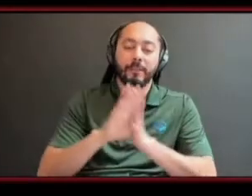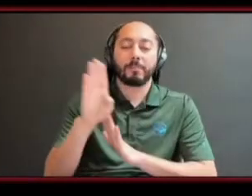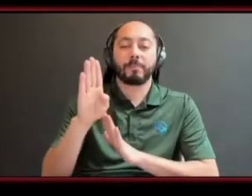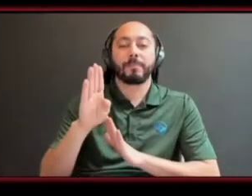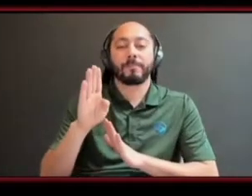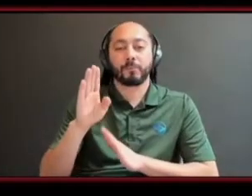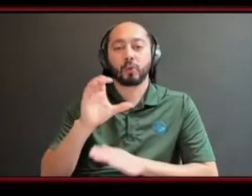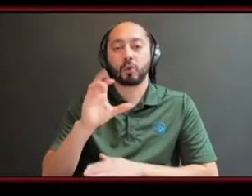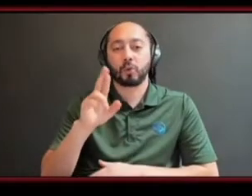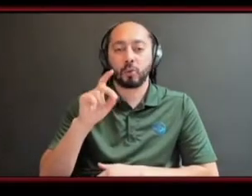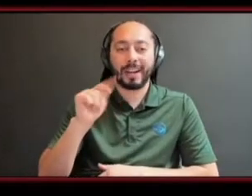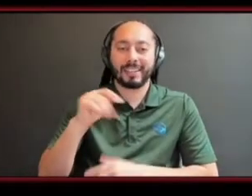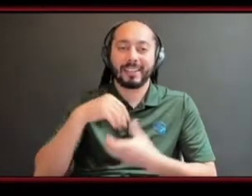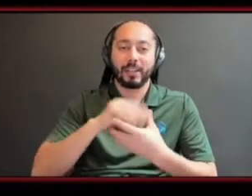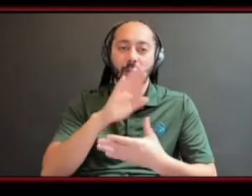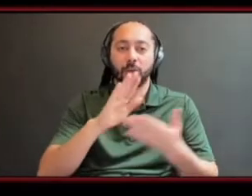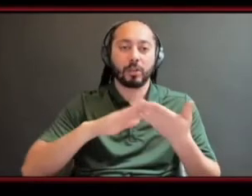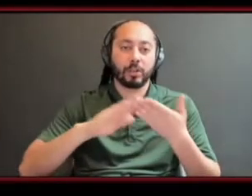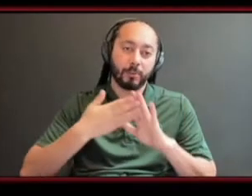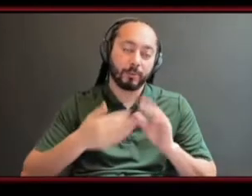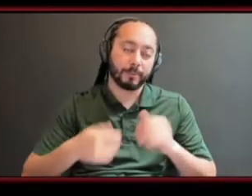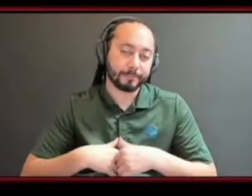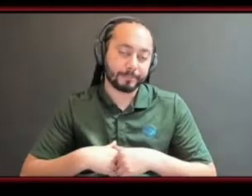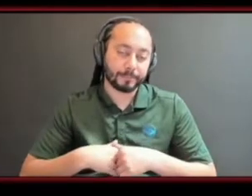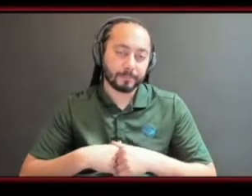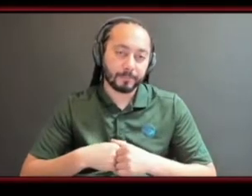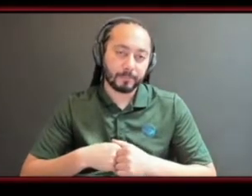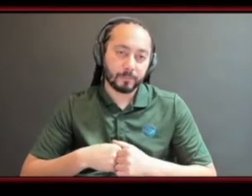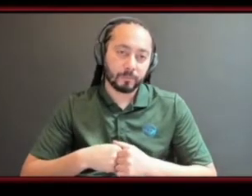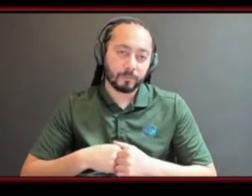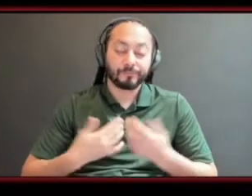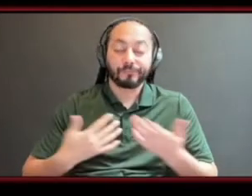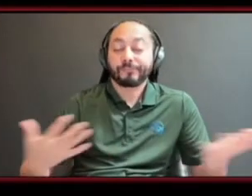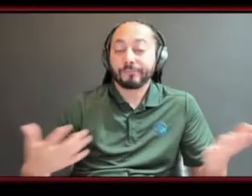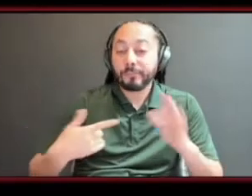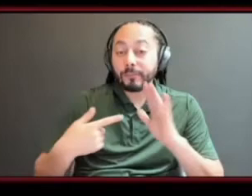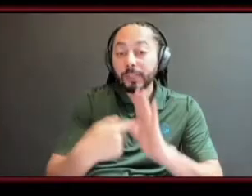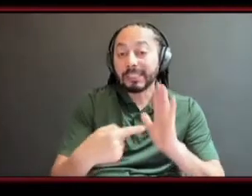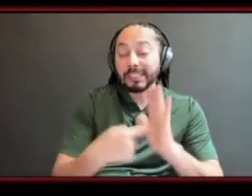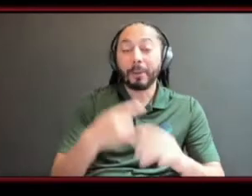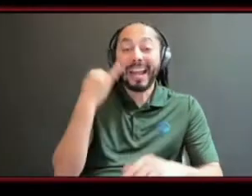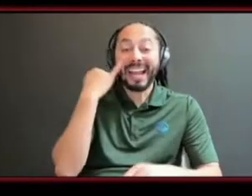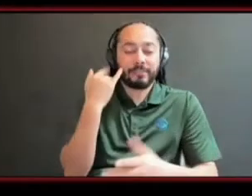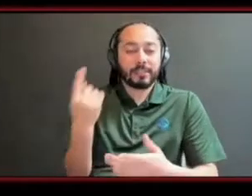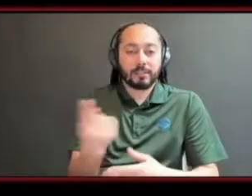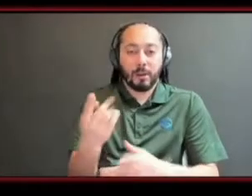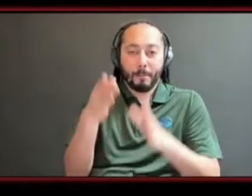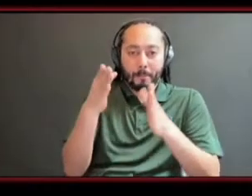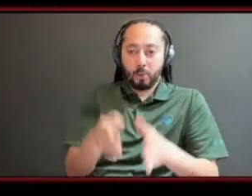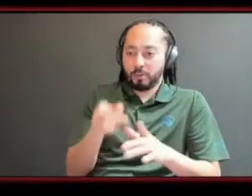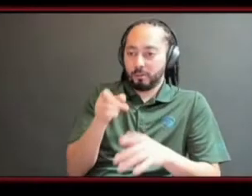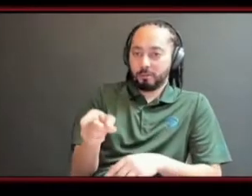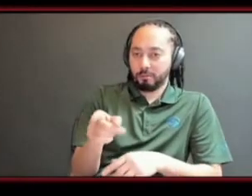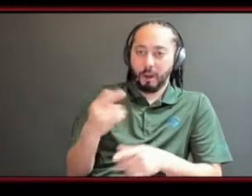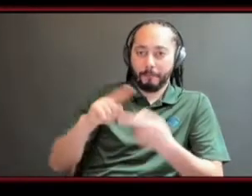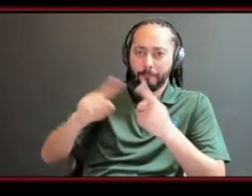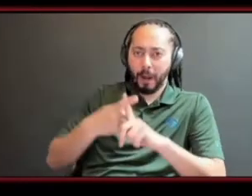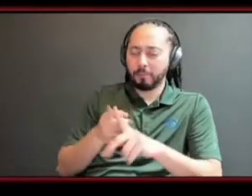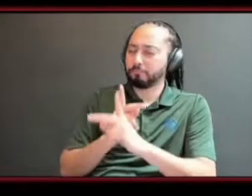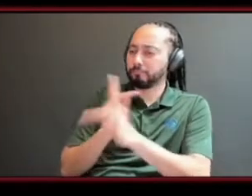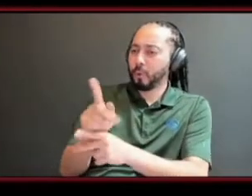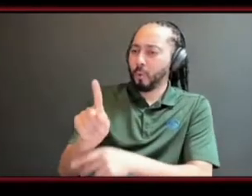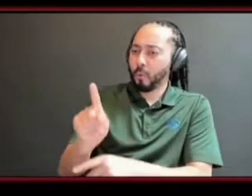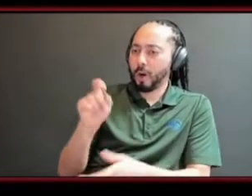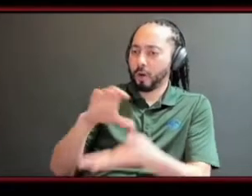people can trust you like like for example like if you know someone like if you loan them 100 they never ever paid you back then you're not going to loan them 100